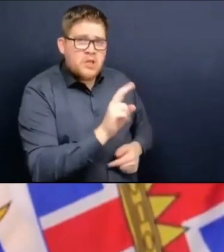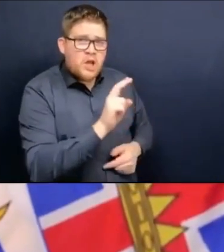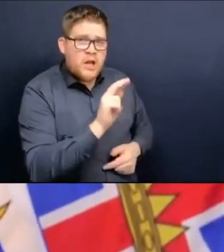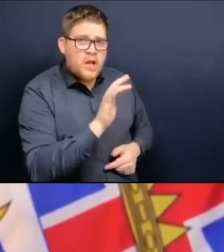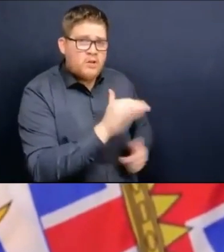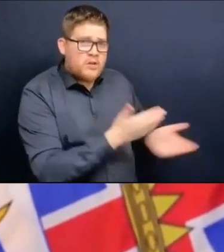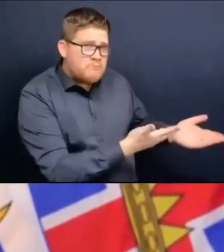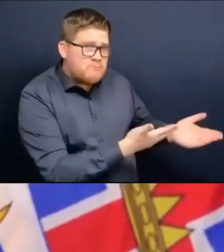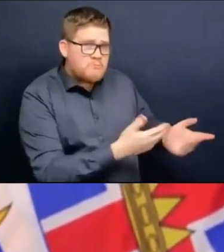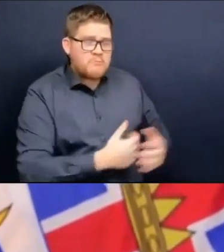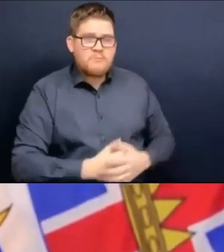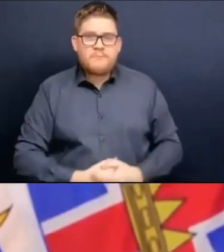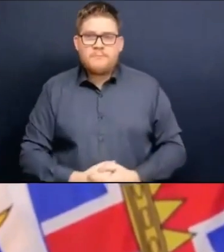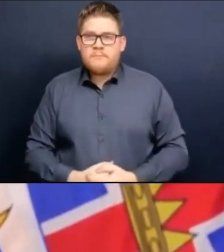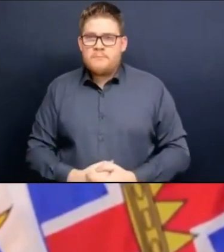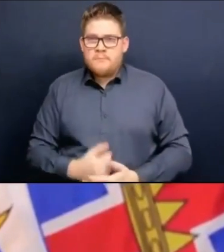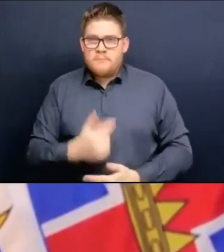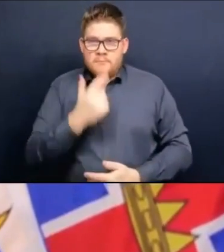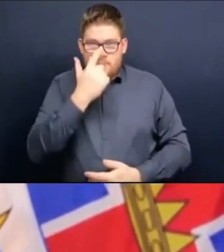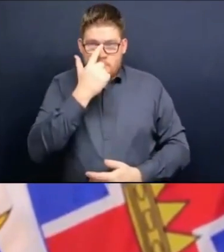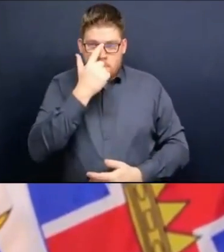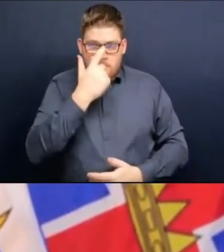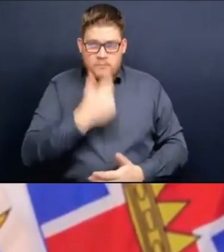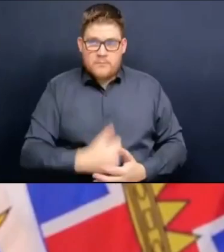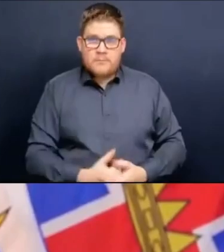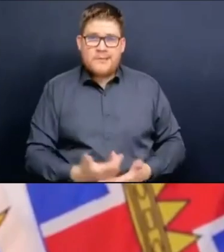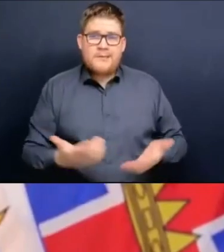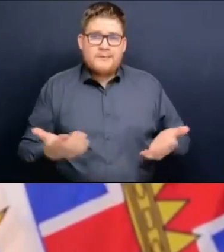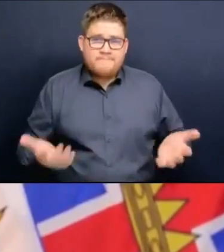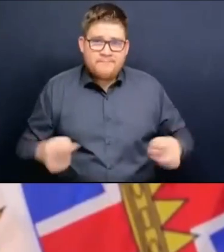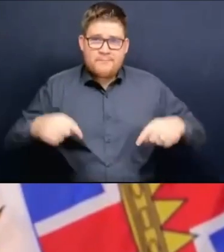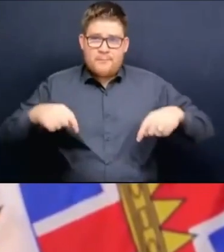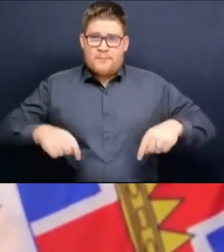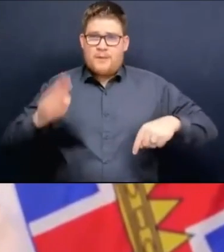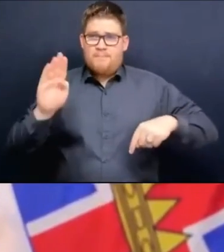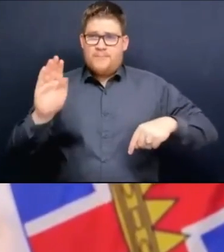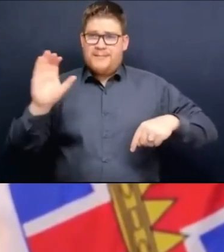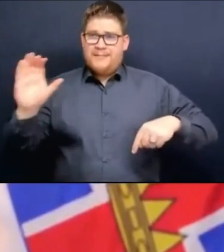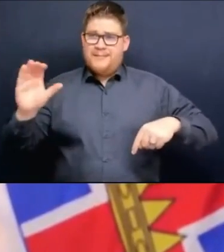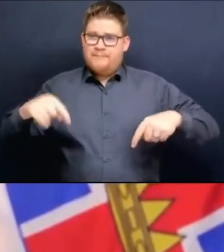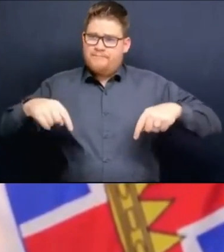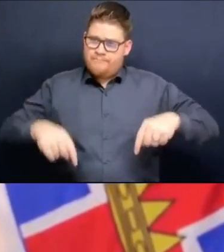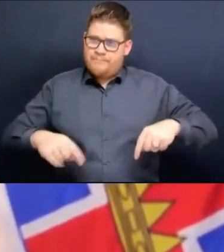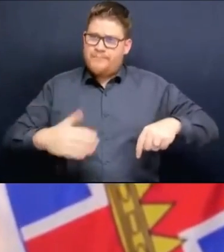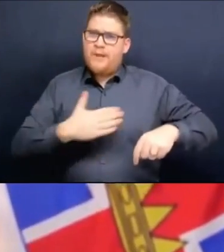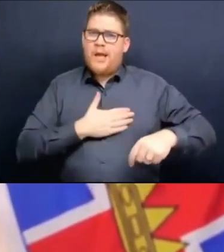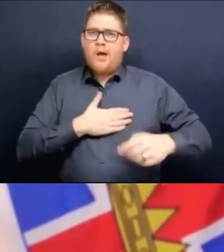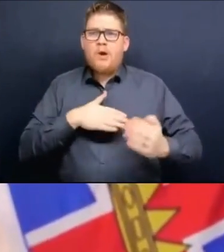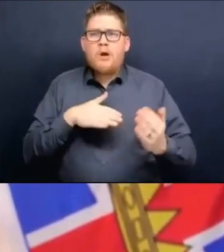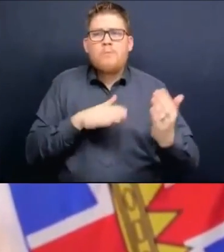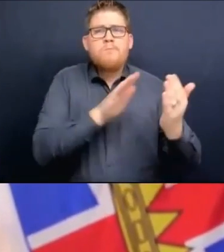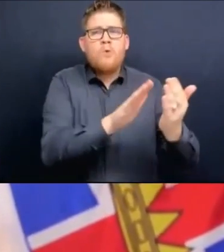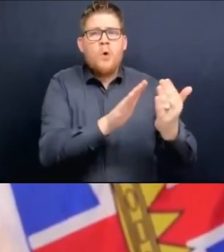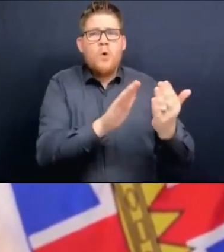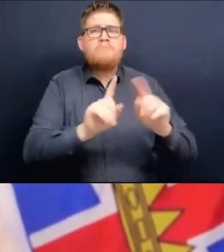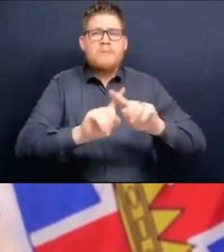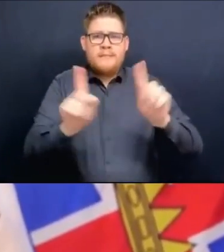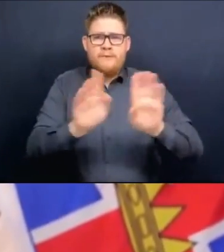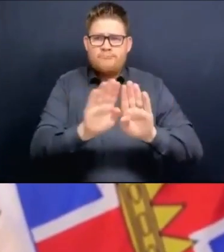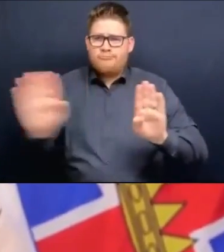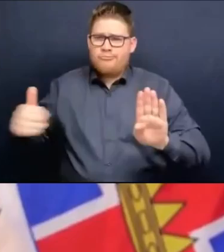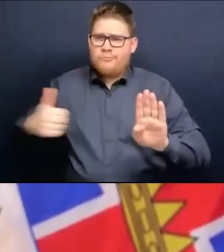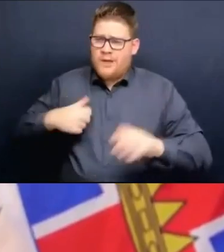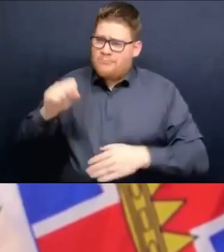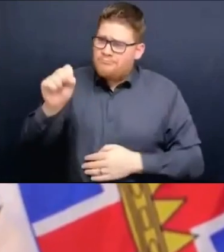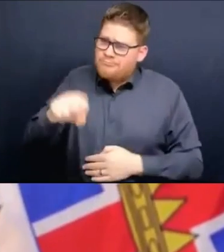So we've always had a bit of a different approach in use of the BC vaccine card. And it's for very specific settings that